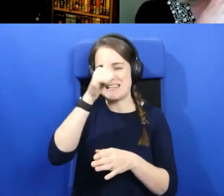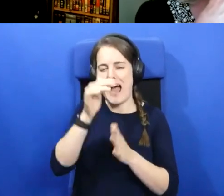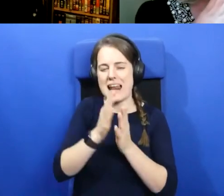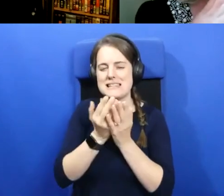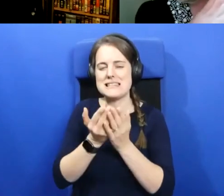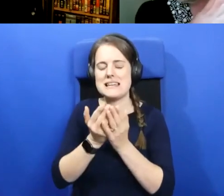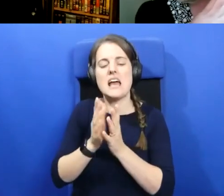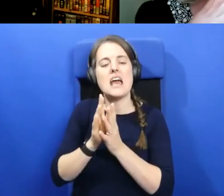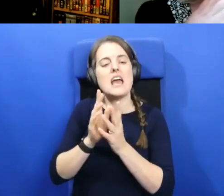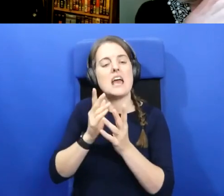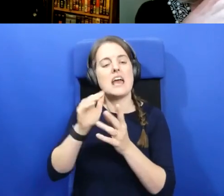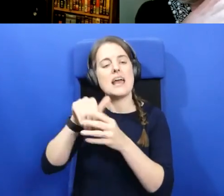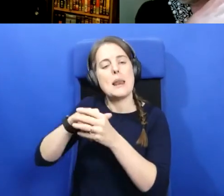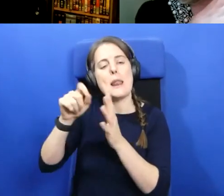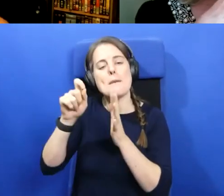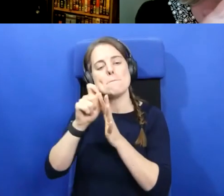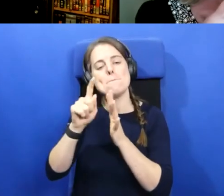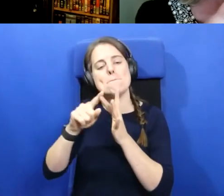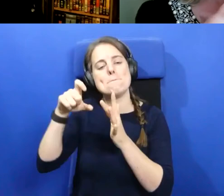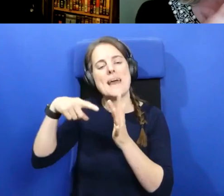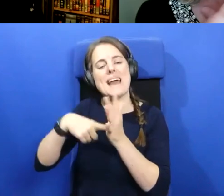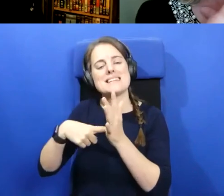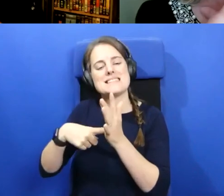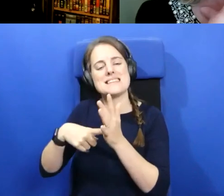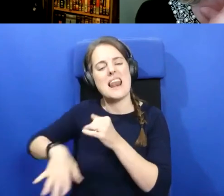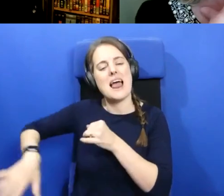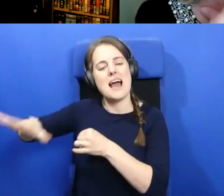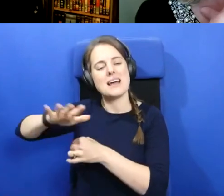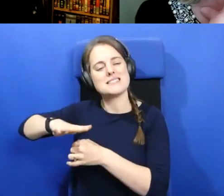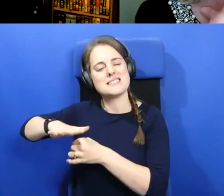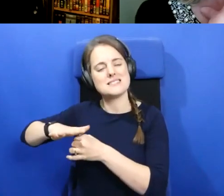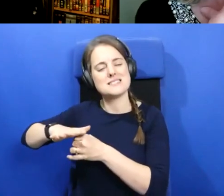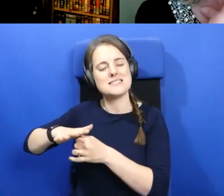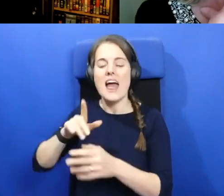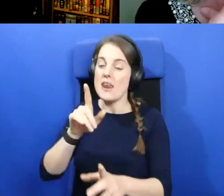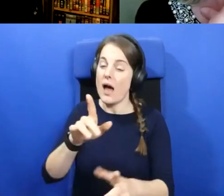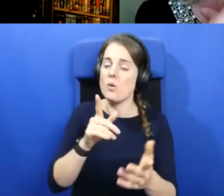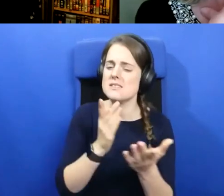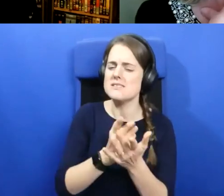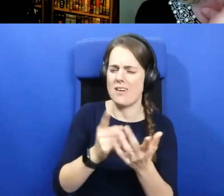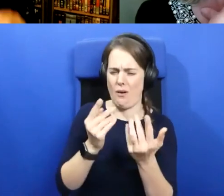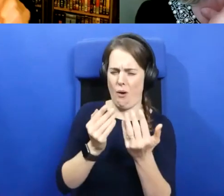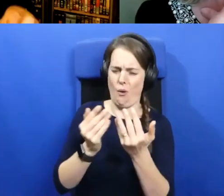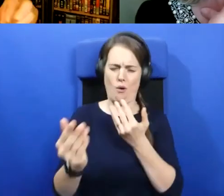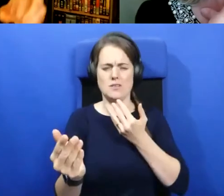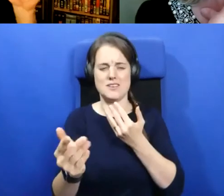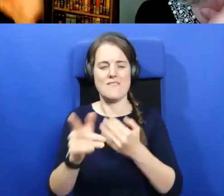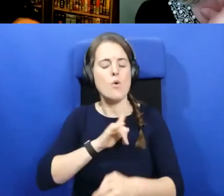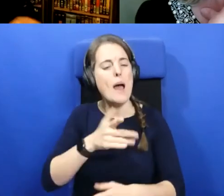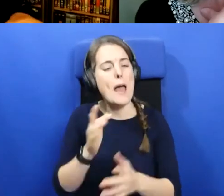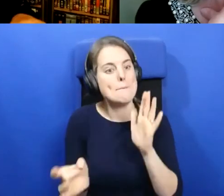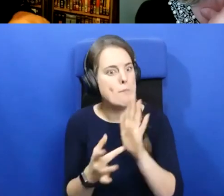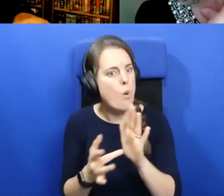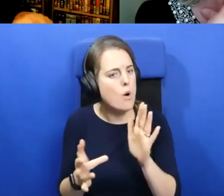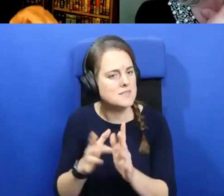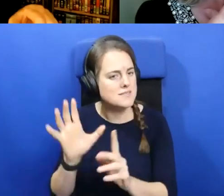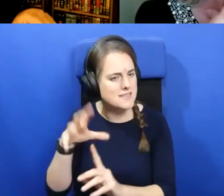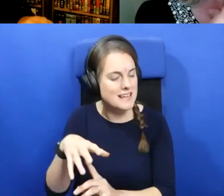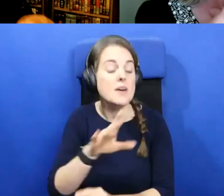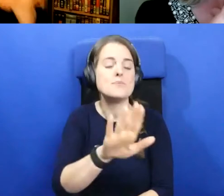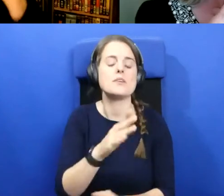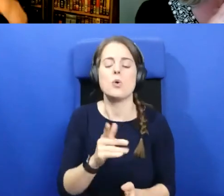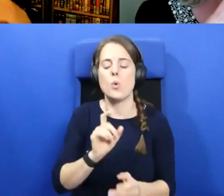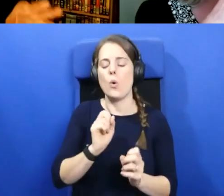Though there's a, there's a tendency for, it is odd for such an important site. In later texts,